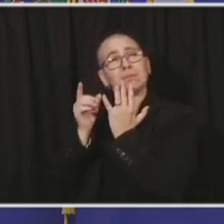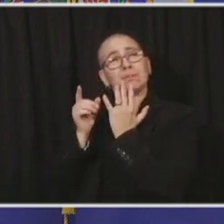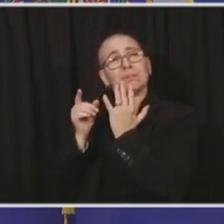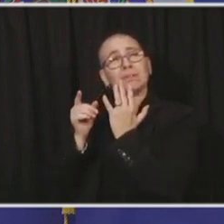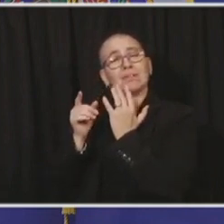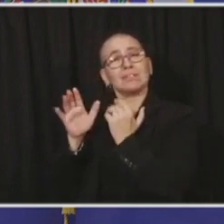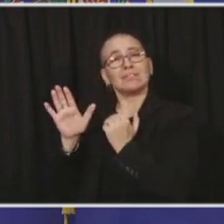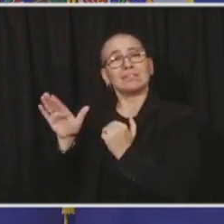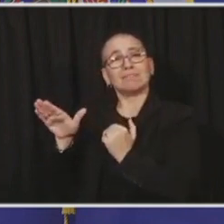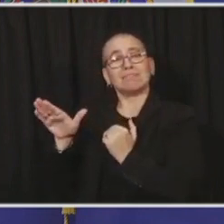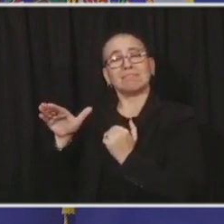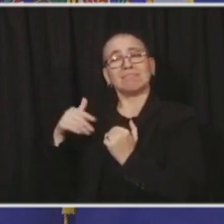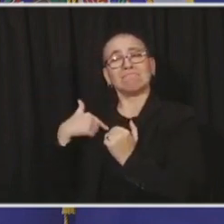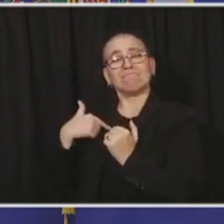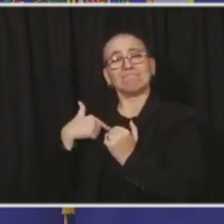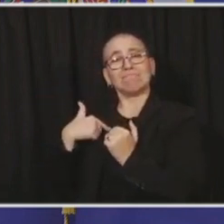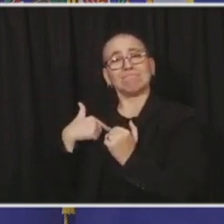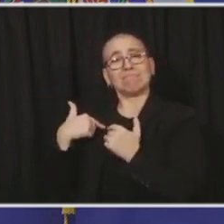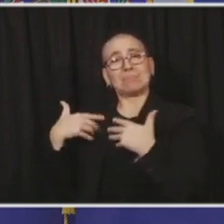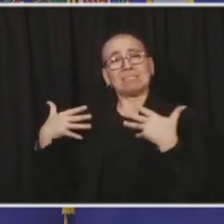his pregnant wife with their first child.